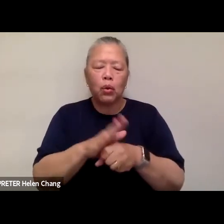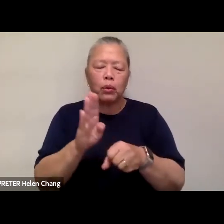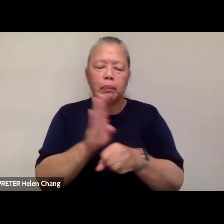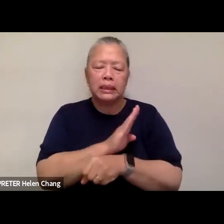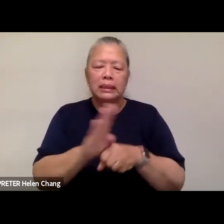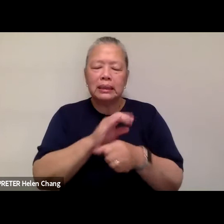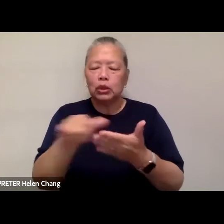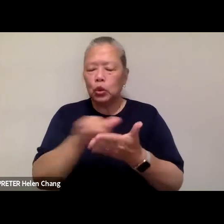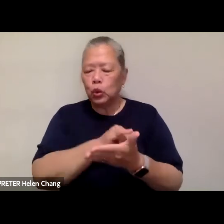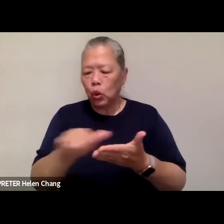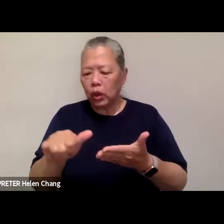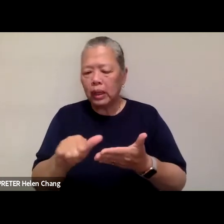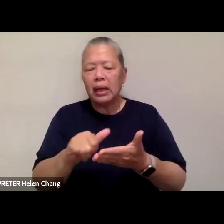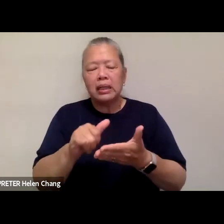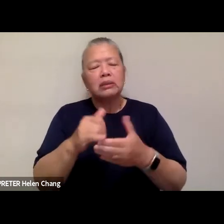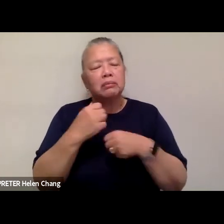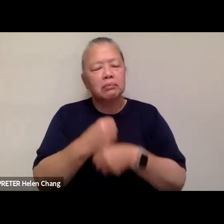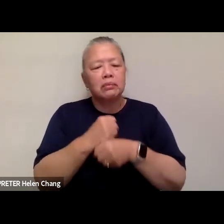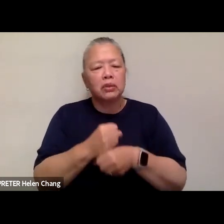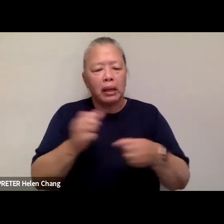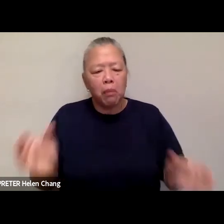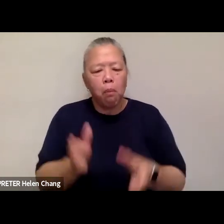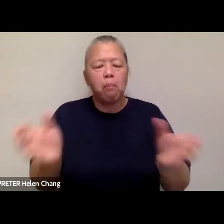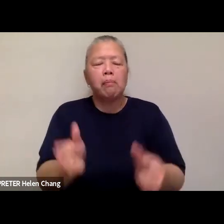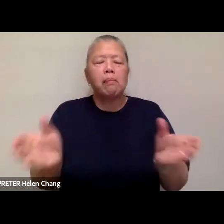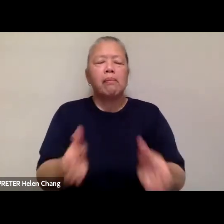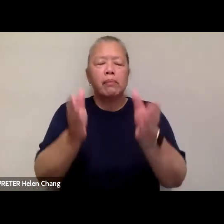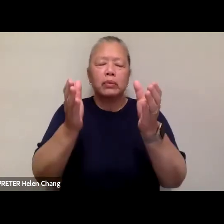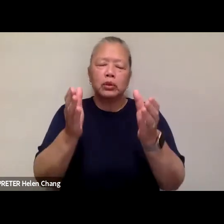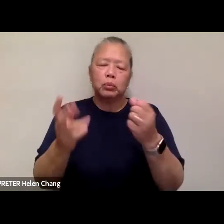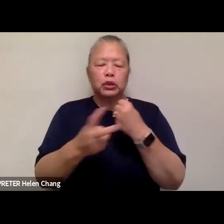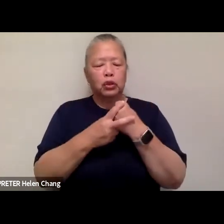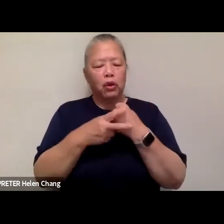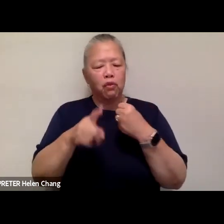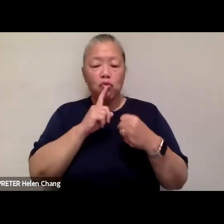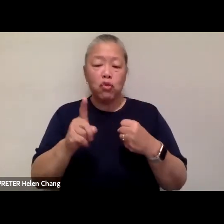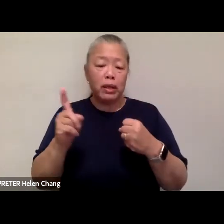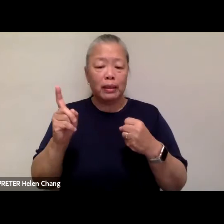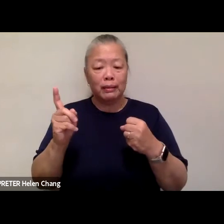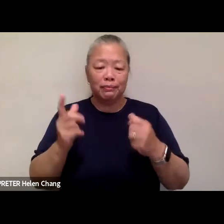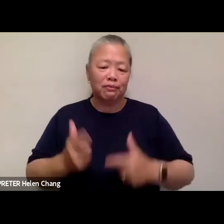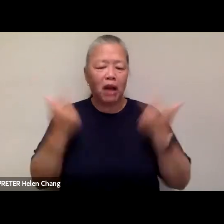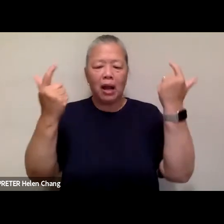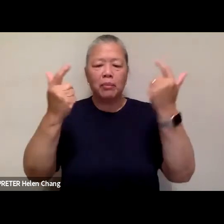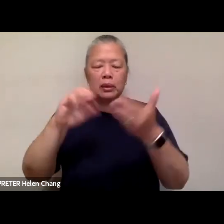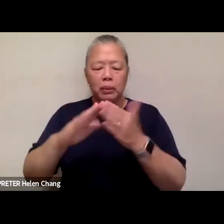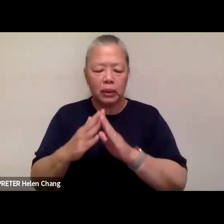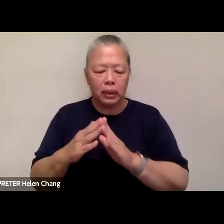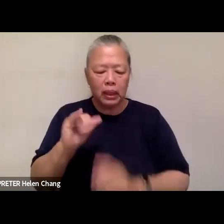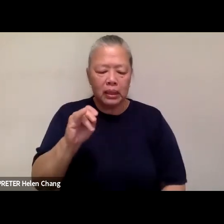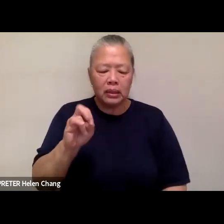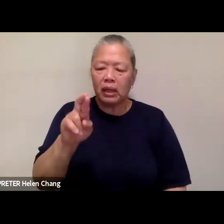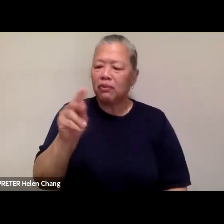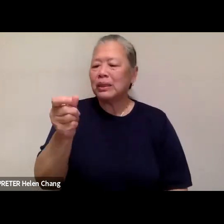needed momentum to preserve one of the city's most vibrant neighborhoods. And unfortunately, Jennifer Tam is going to be